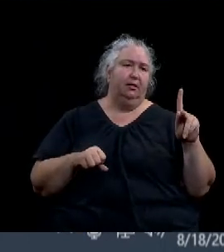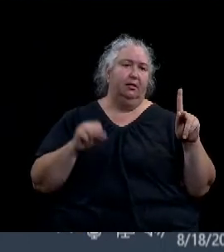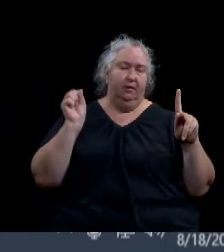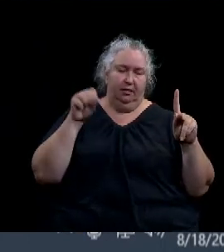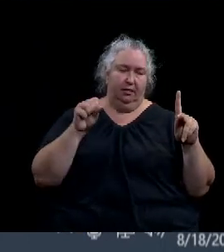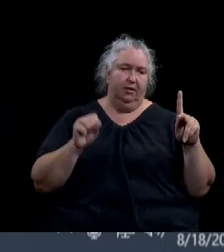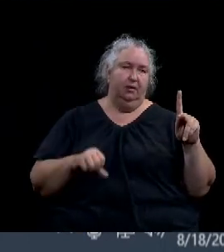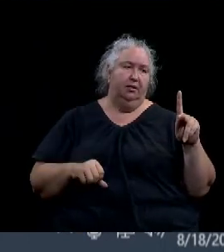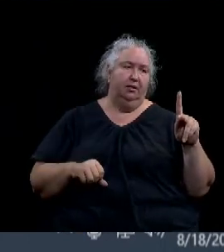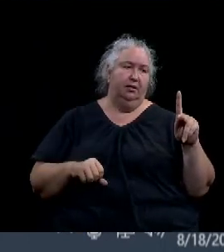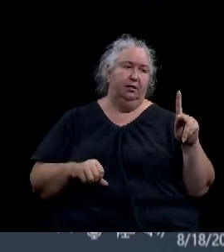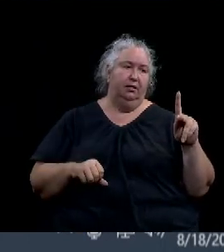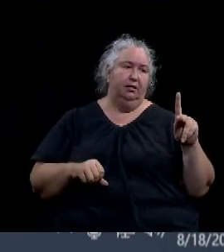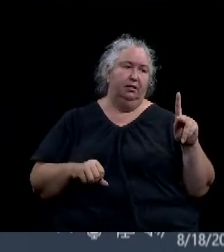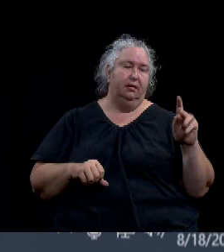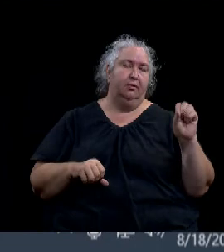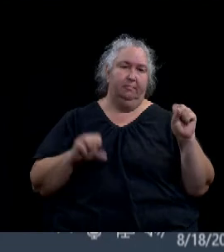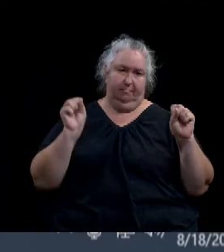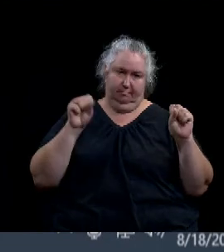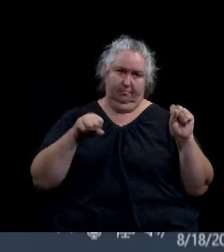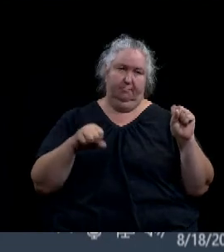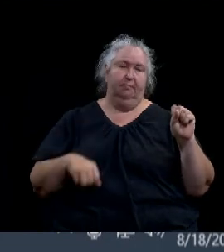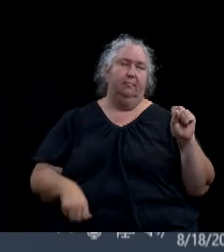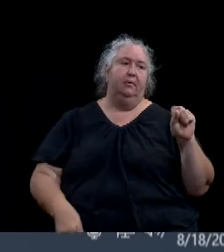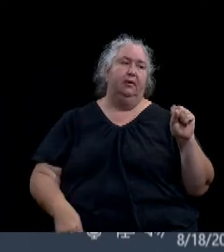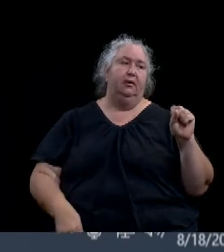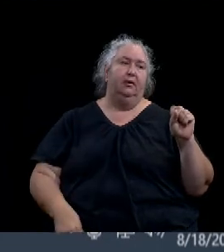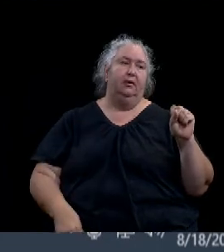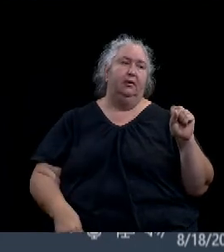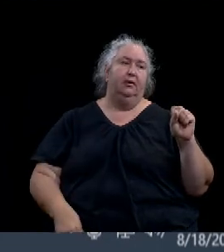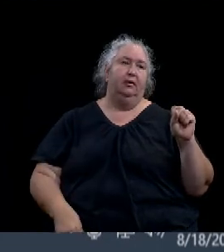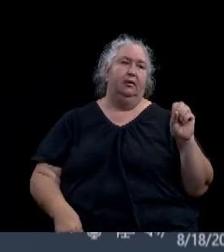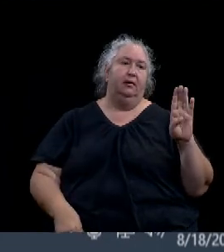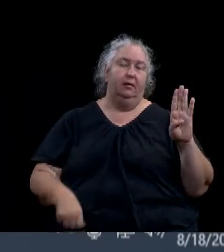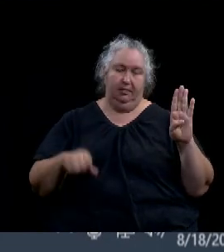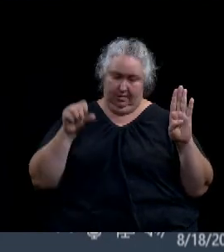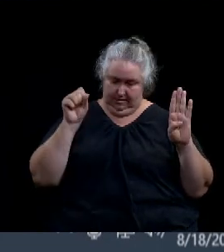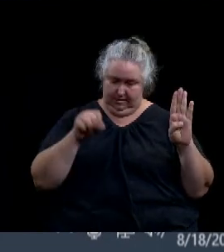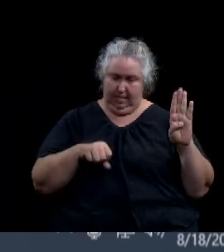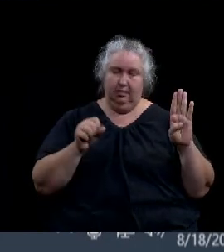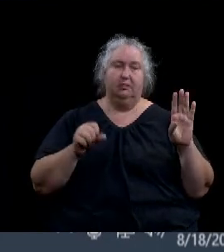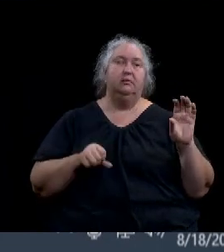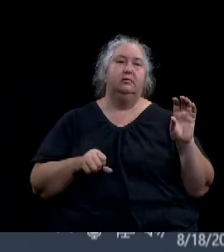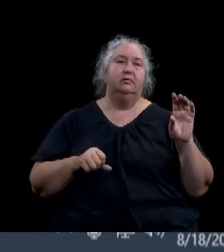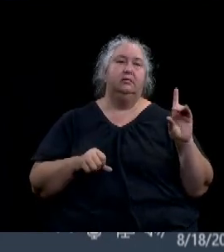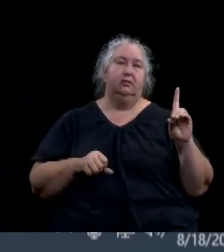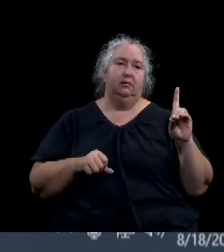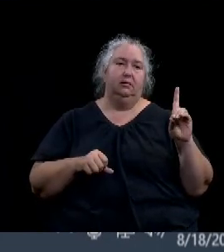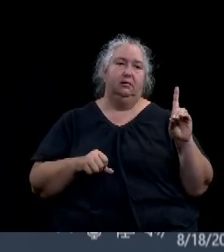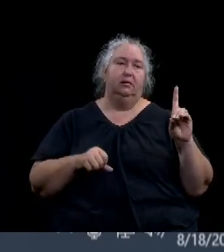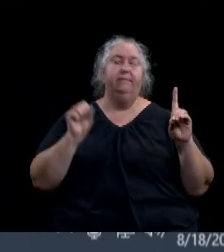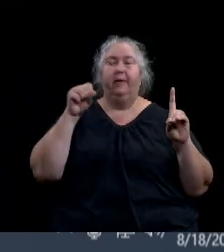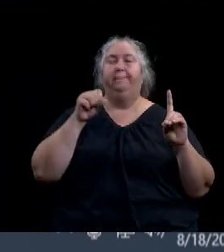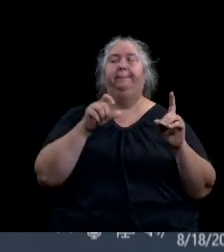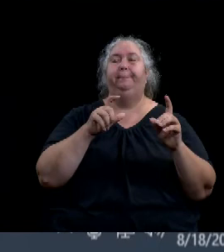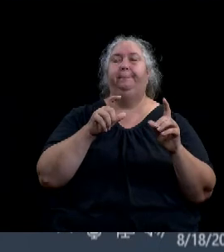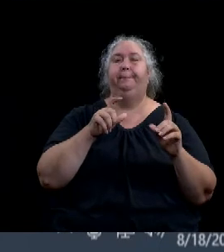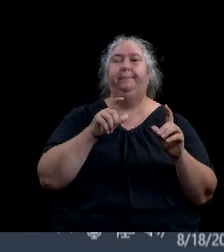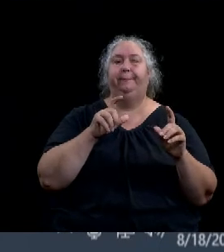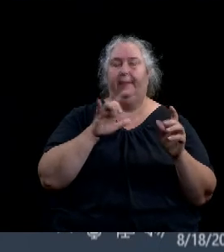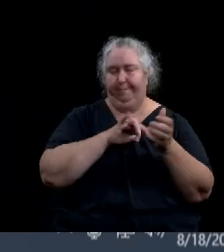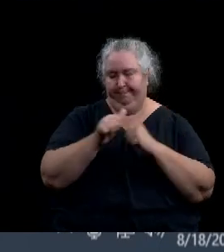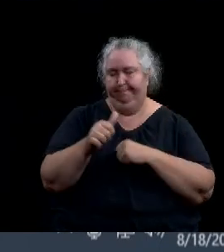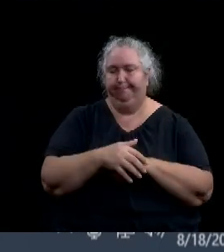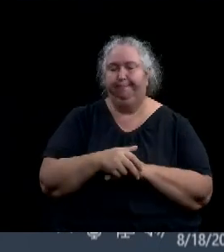Barfield? Yes. Barfield? Beaver? Yes. That motion carries. The consent of